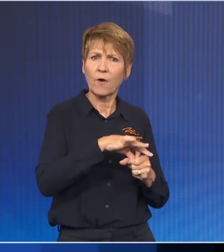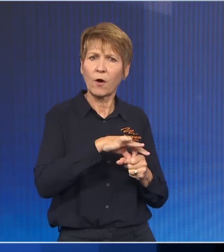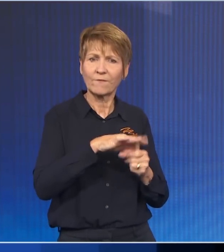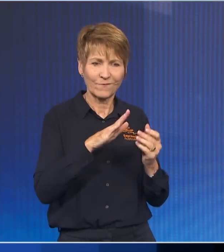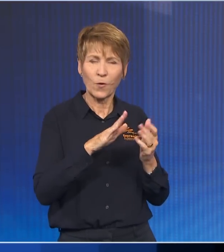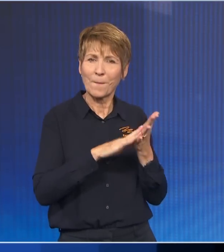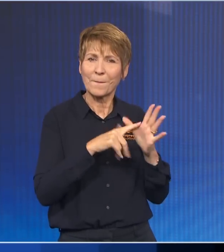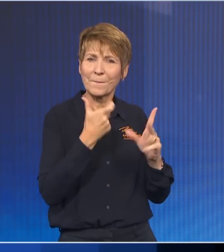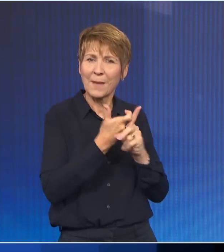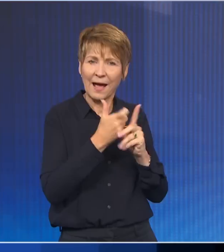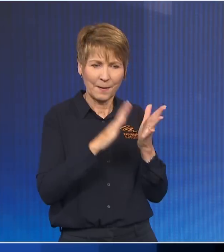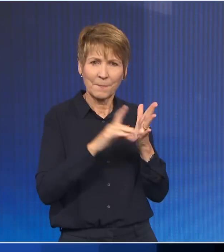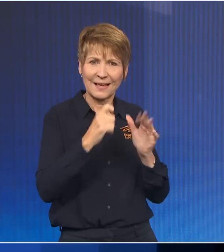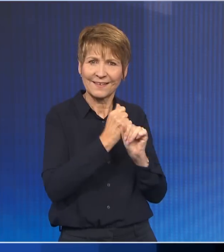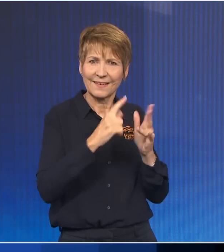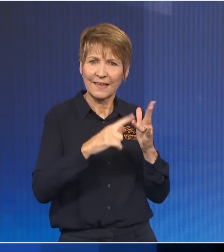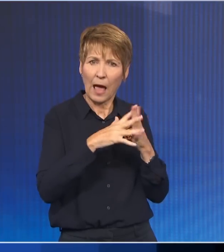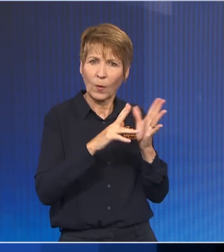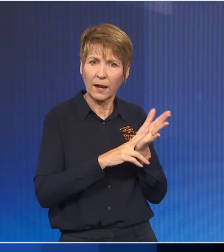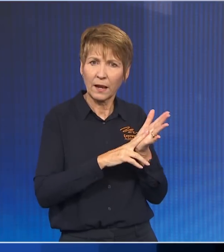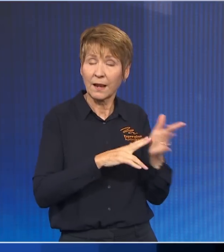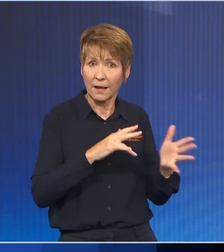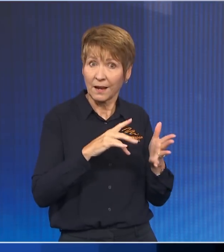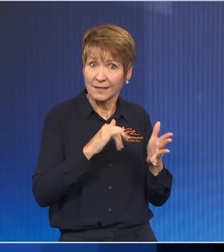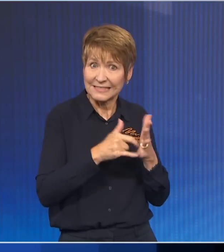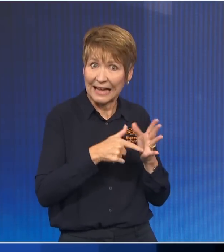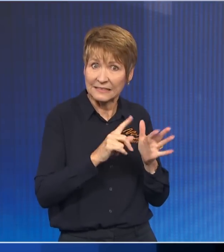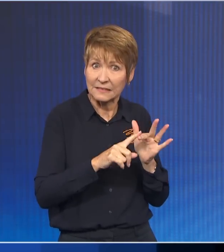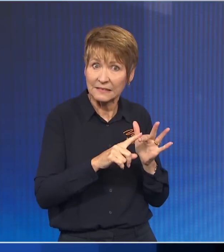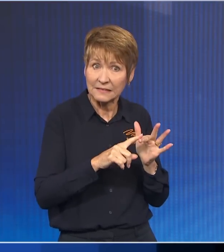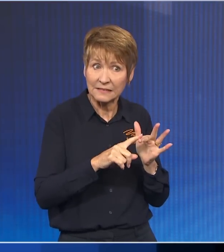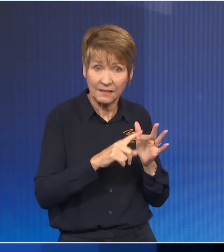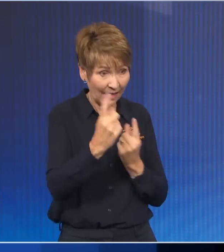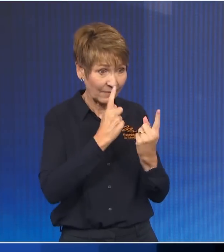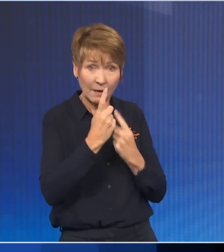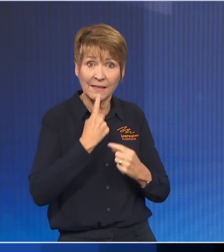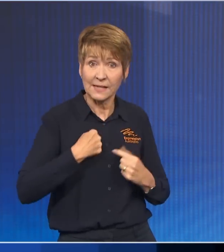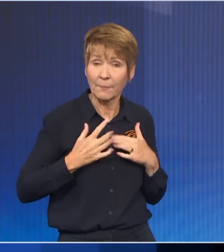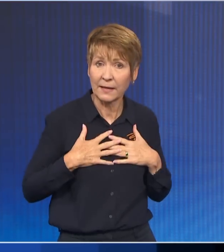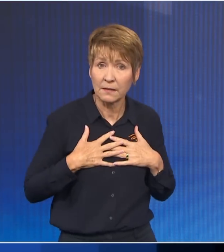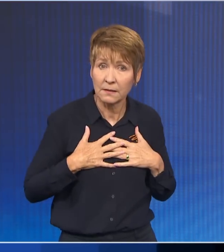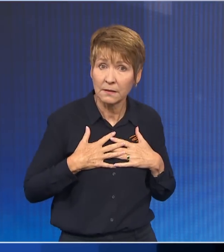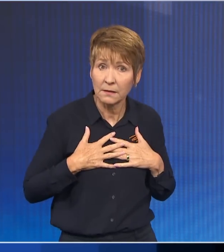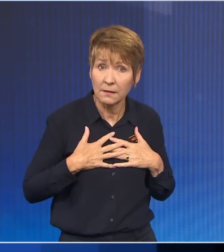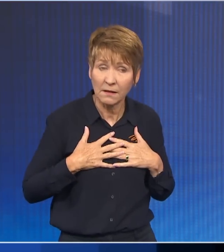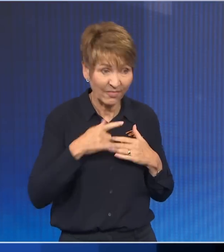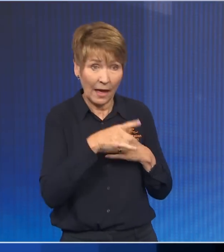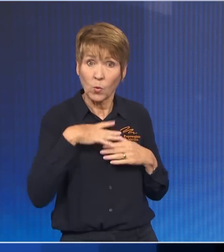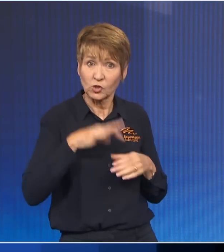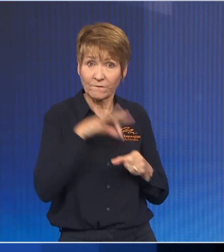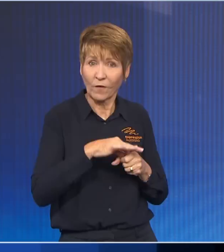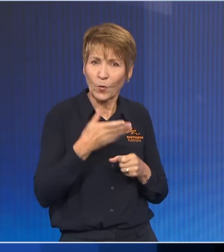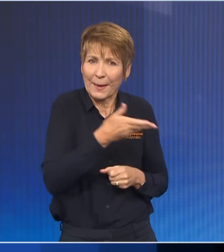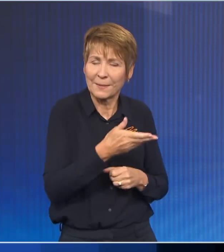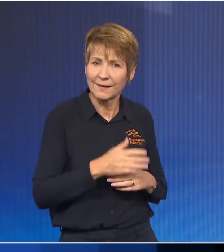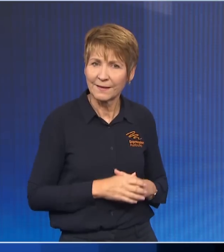I mean, when you've got people approaching you on polling booths and genuinely saying they weren't trying to be smart, I'd like to vote for Mark McGowan. I